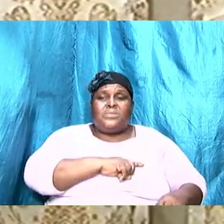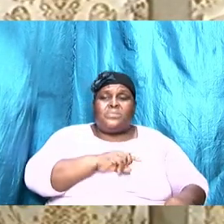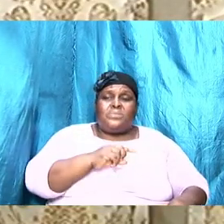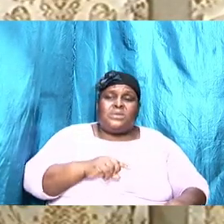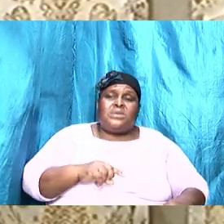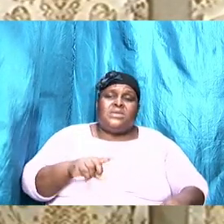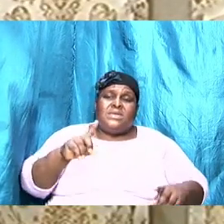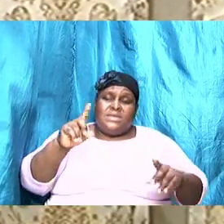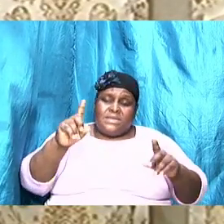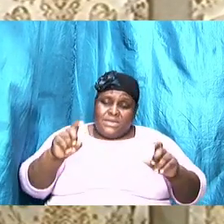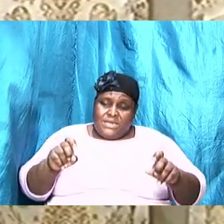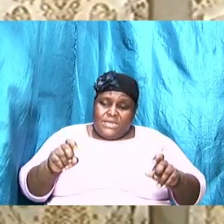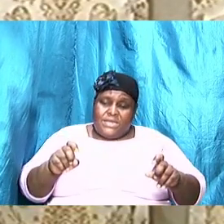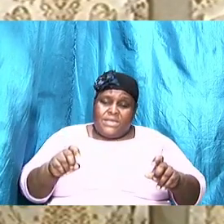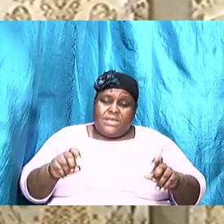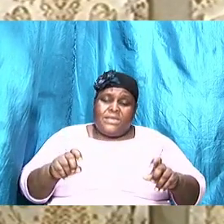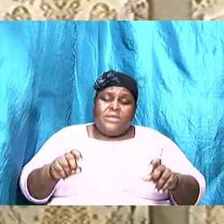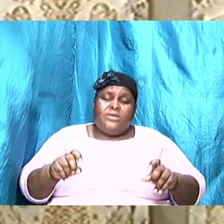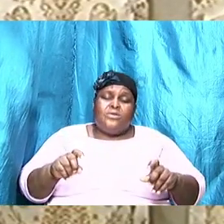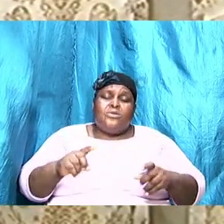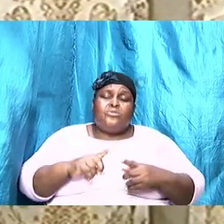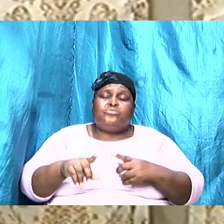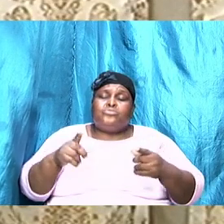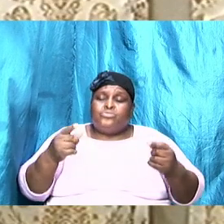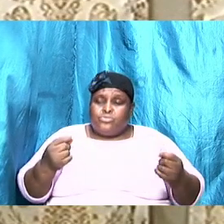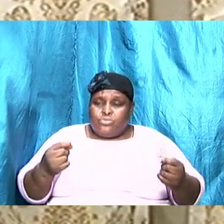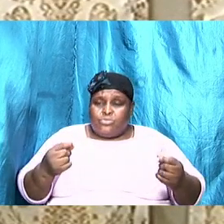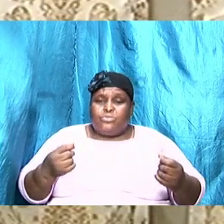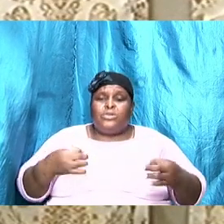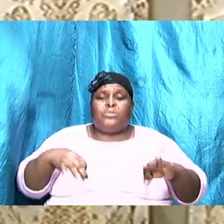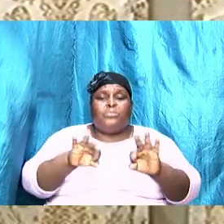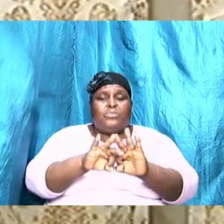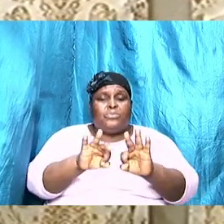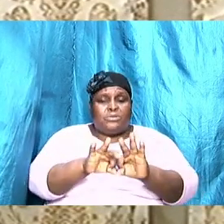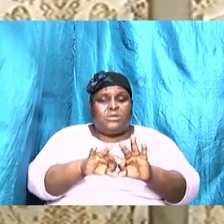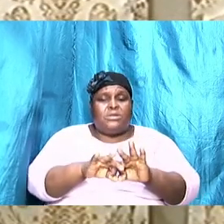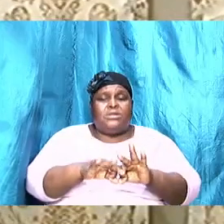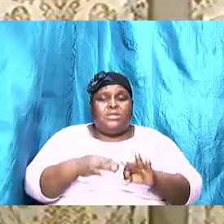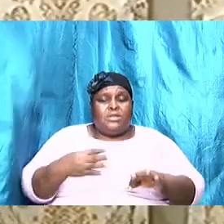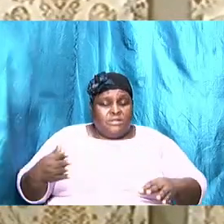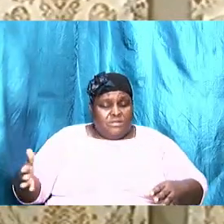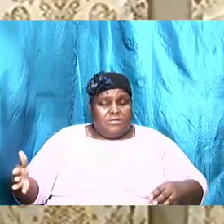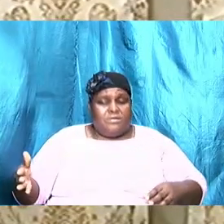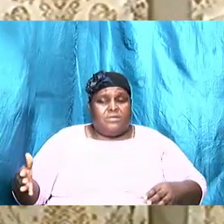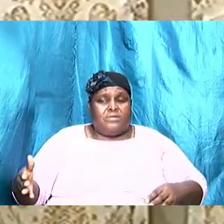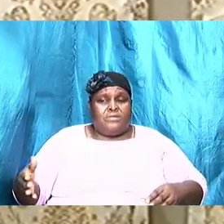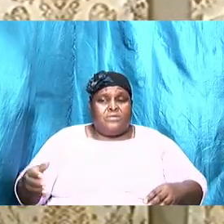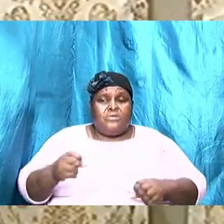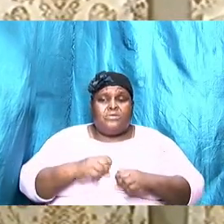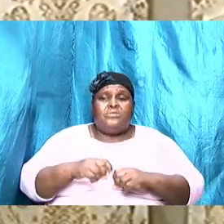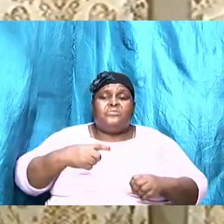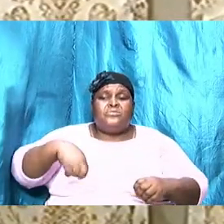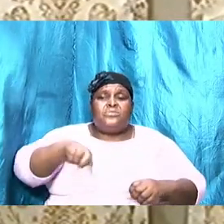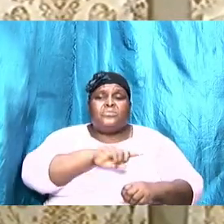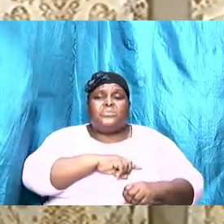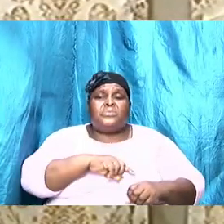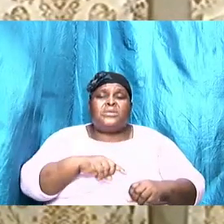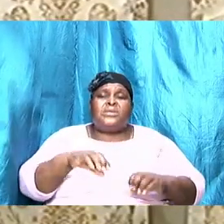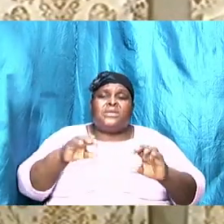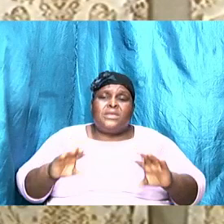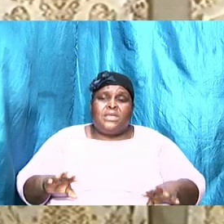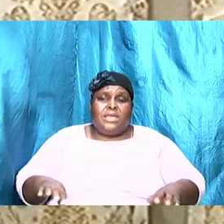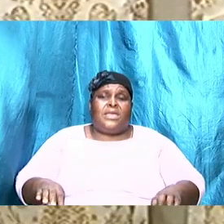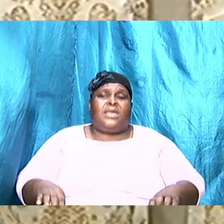to, make the necessary adjustments, so that we can align ourselves with how